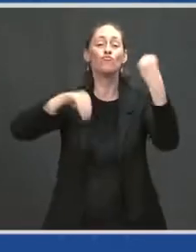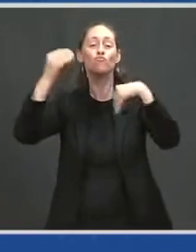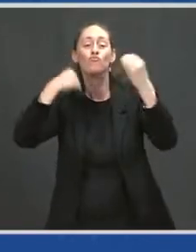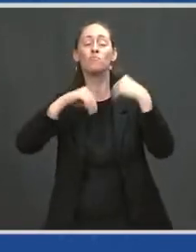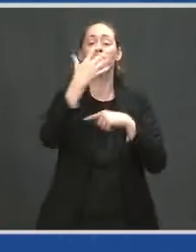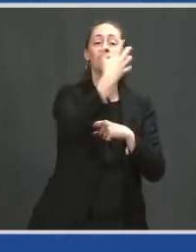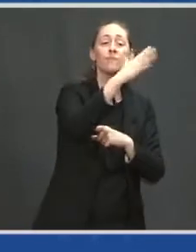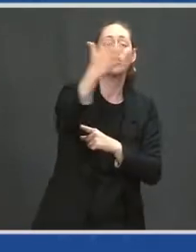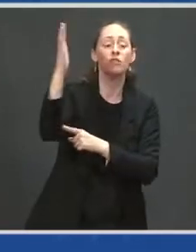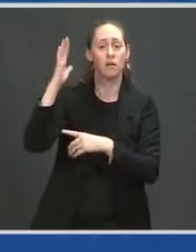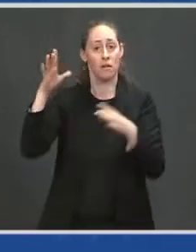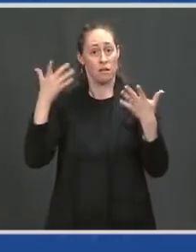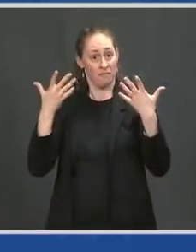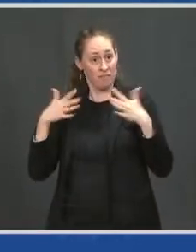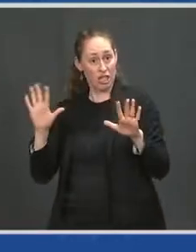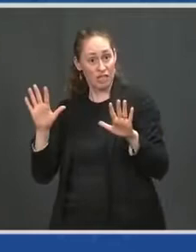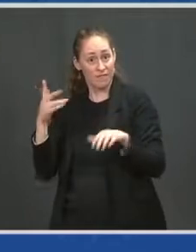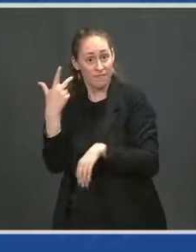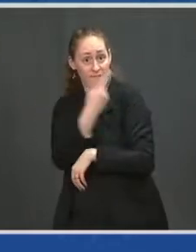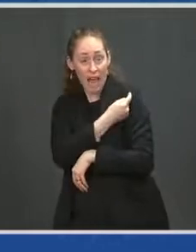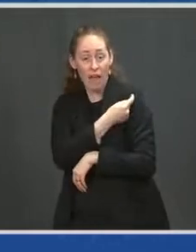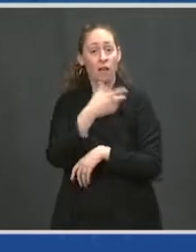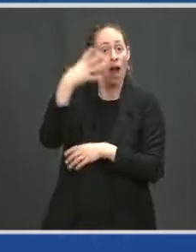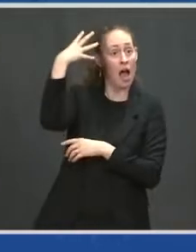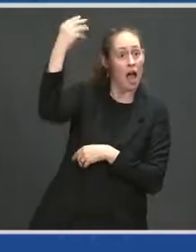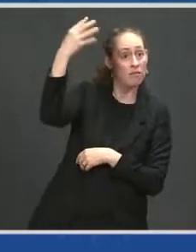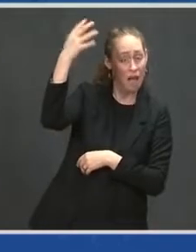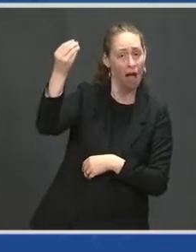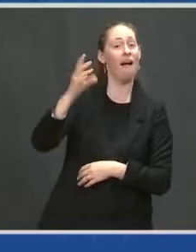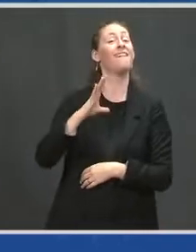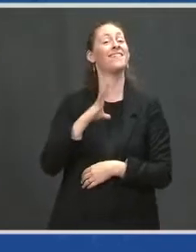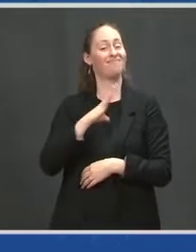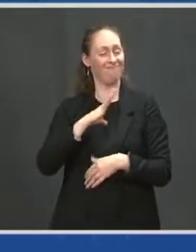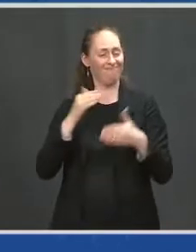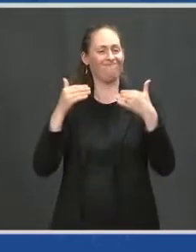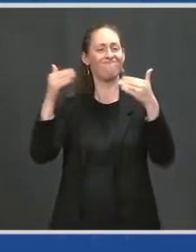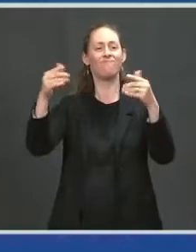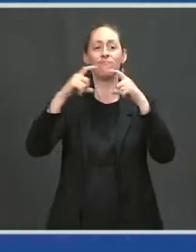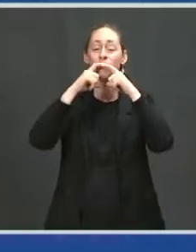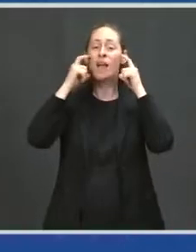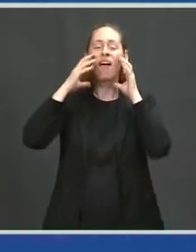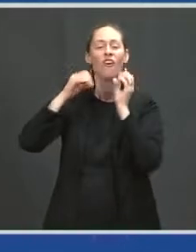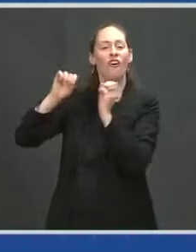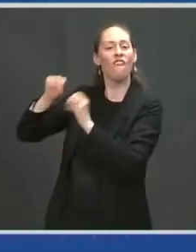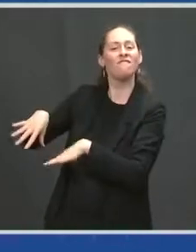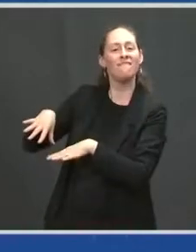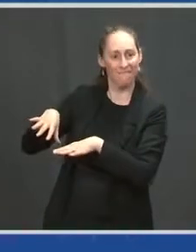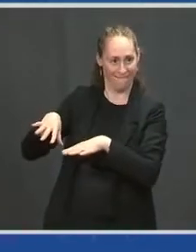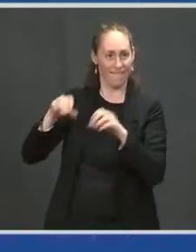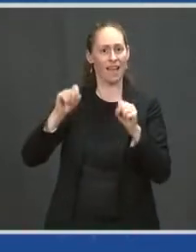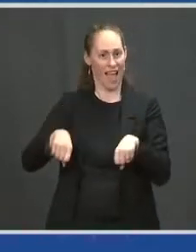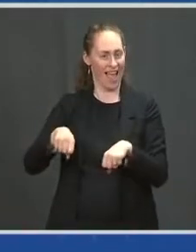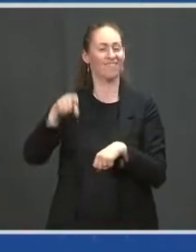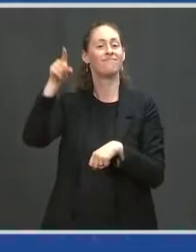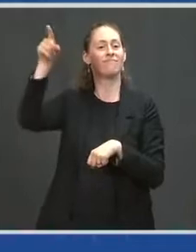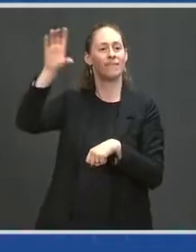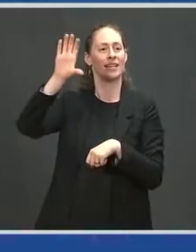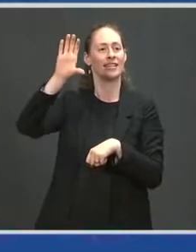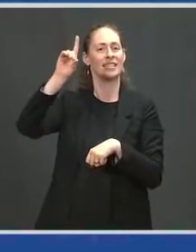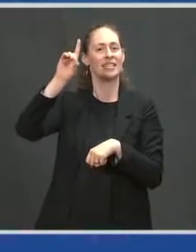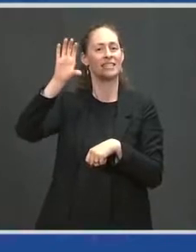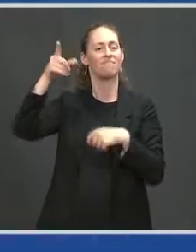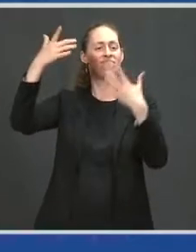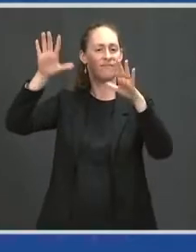vaccinated and outdoors, first, you can do it without a mask. The CDC is able to make this